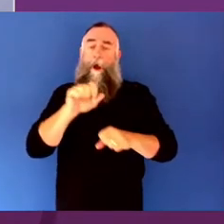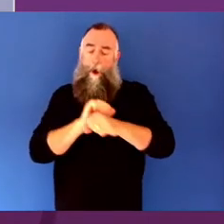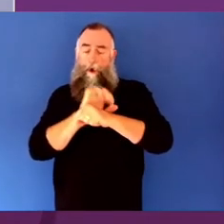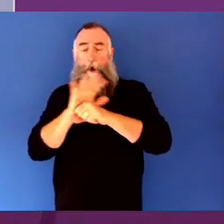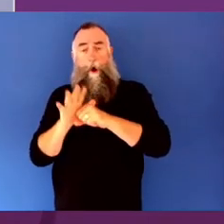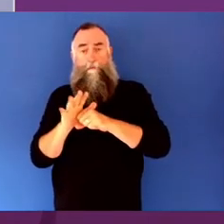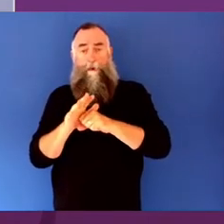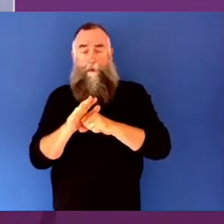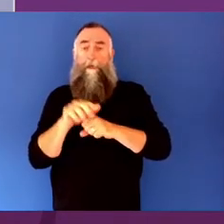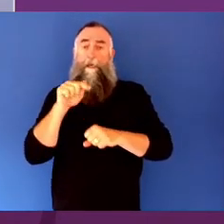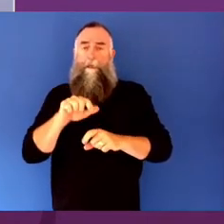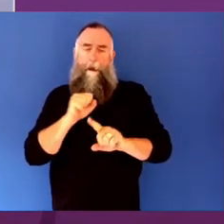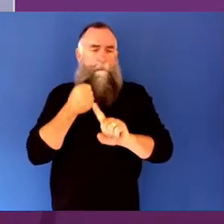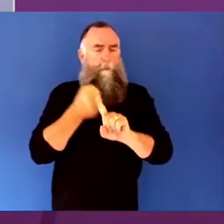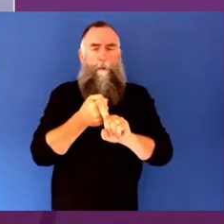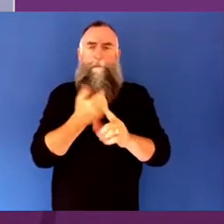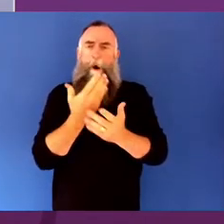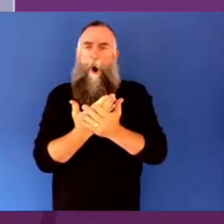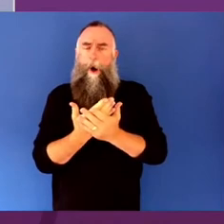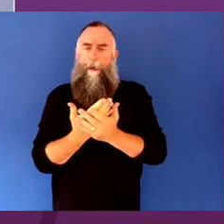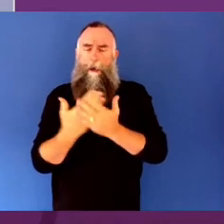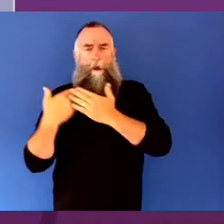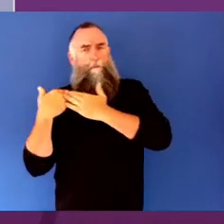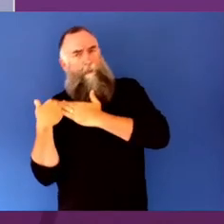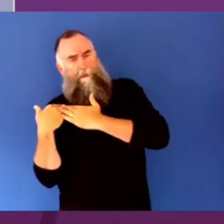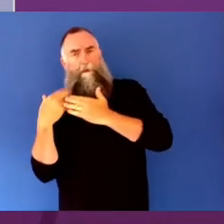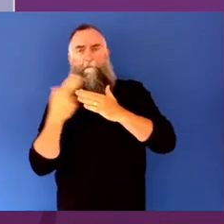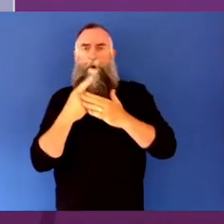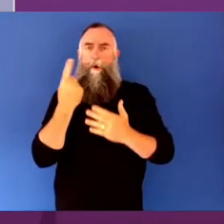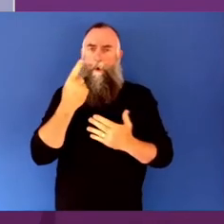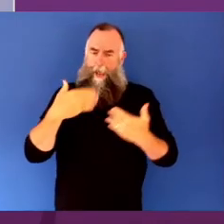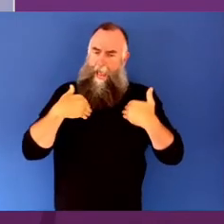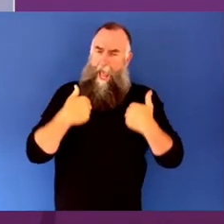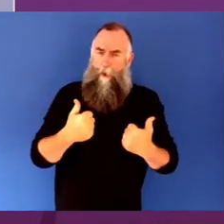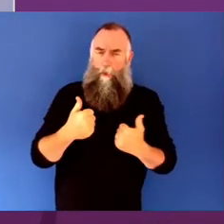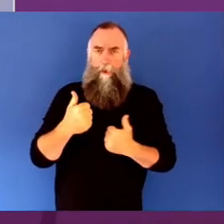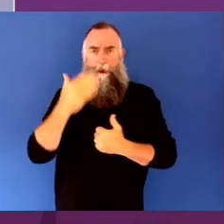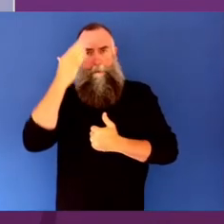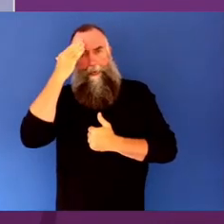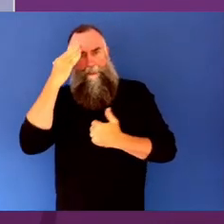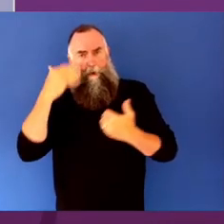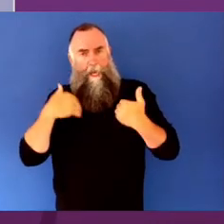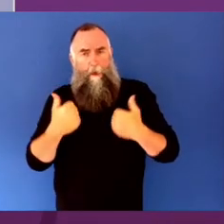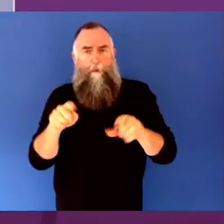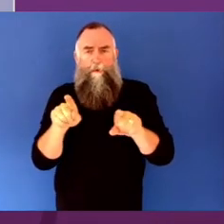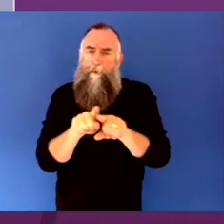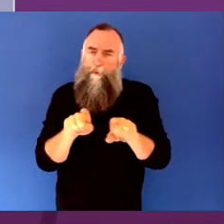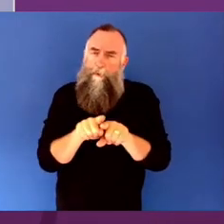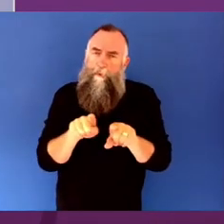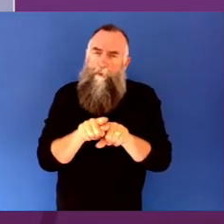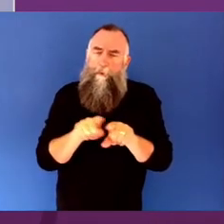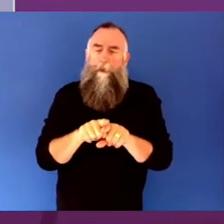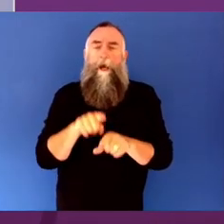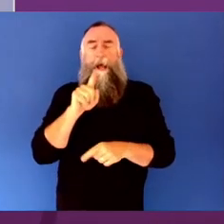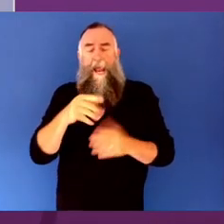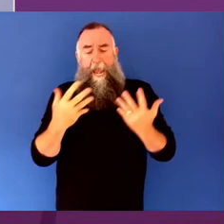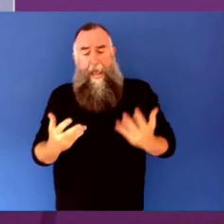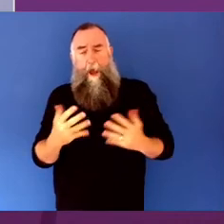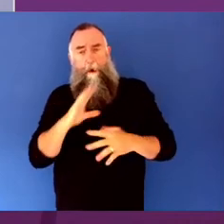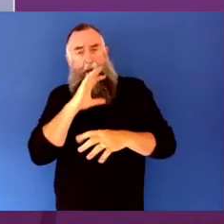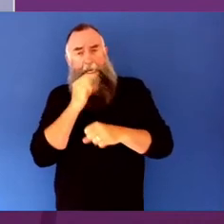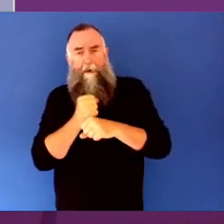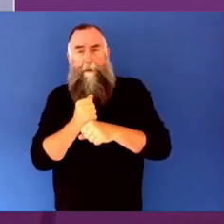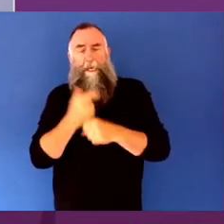mental health and wellbeing of many Australians. The task force quickly identified this as a priority area to focus on,